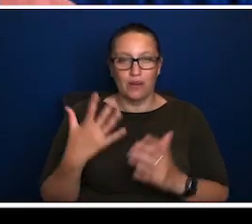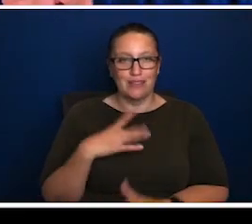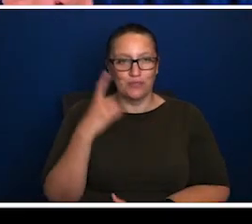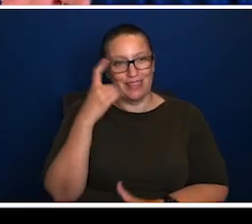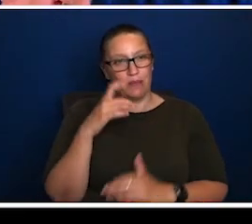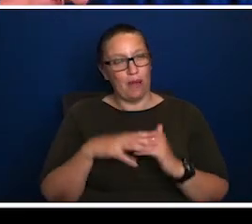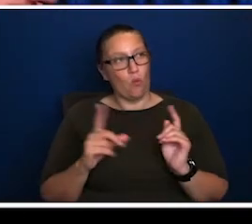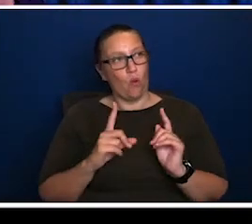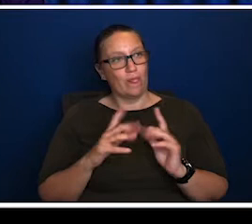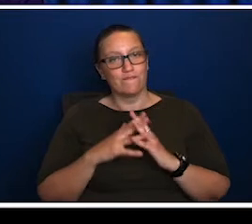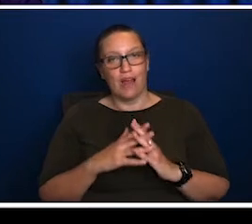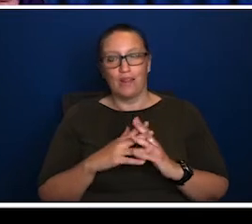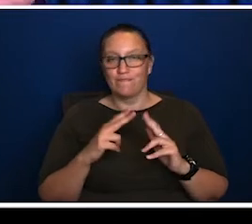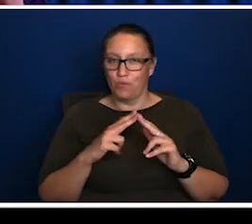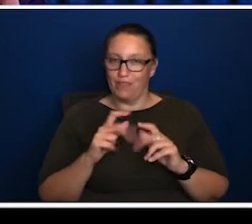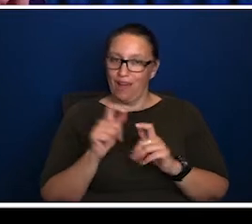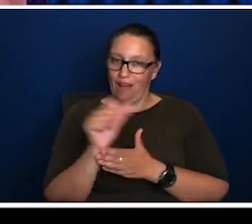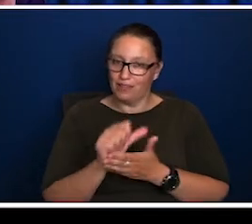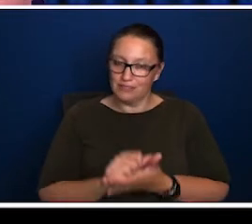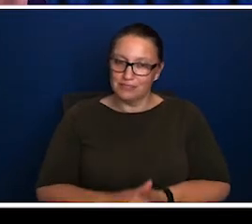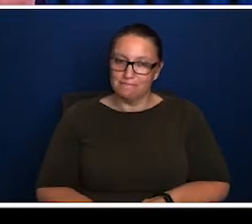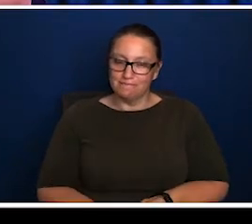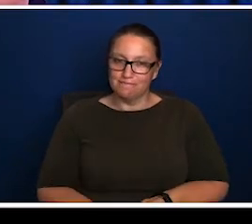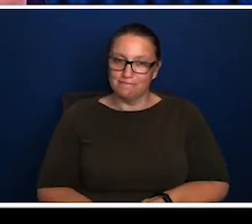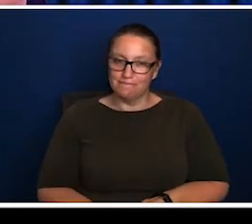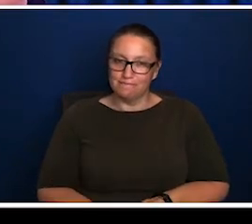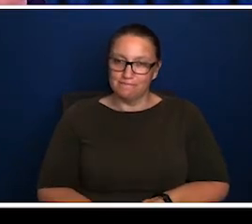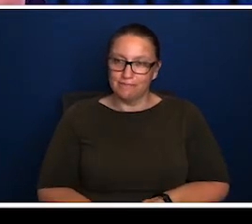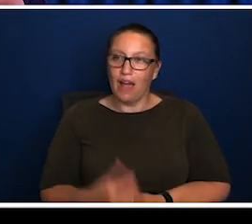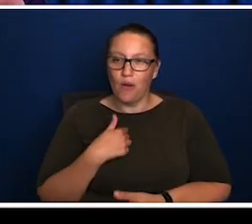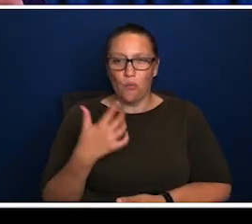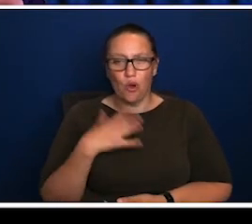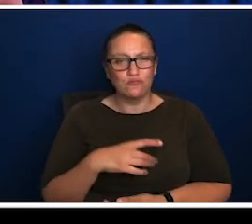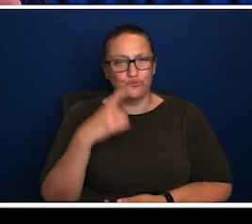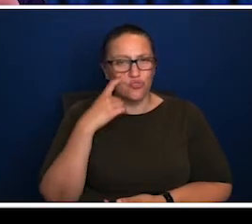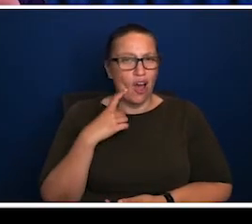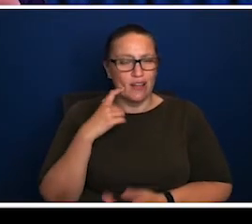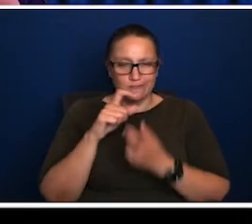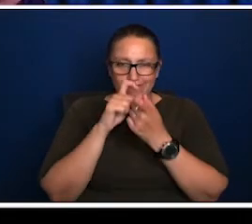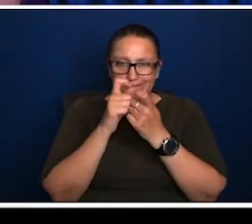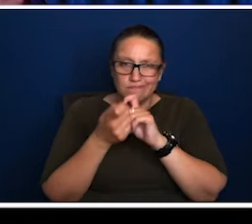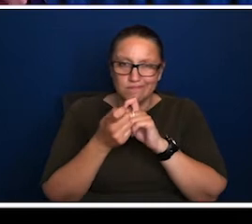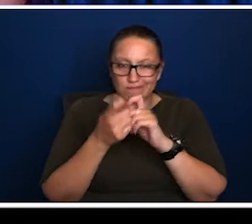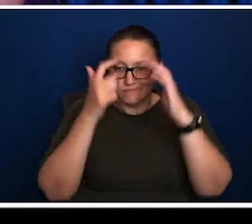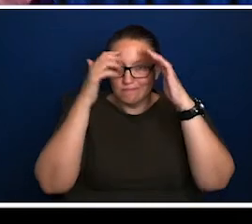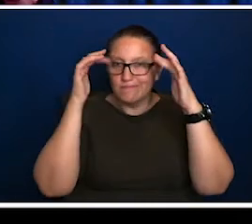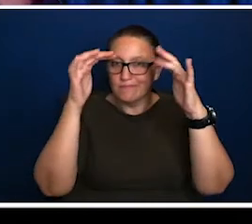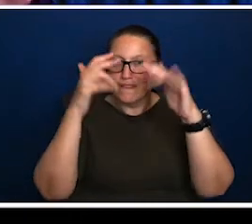scenario where you could pull it off here. But there is another, there is another part to thinking of the value of the arts. And, and I'll